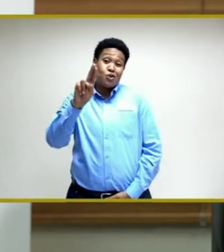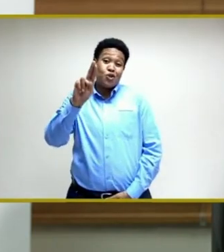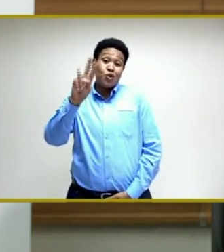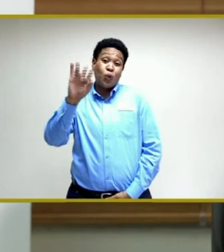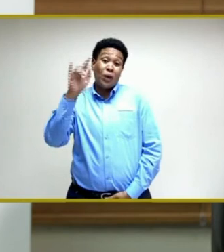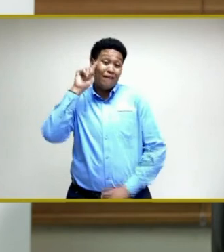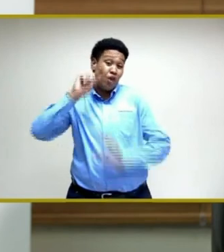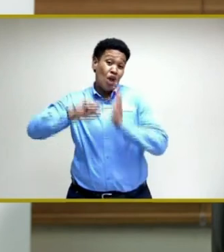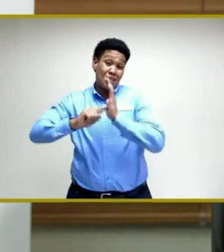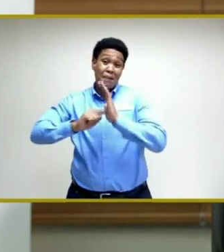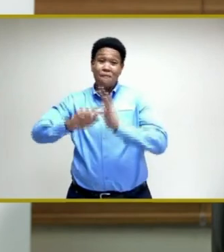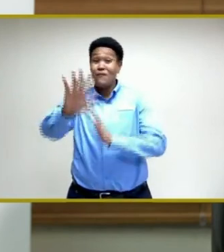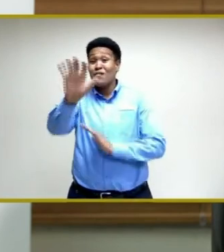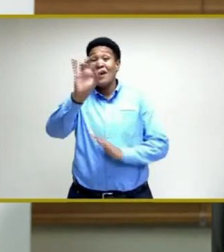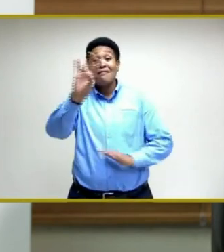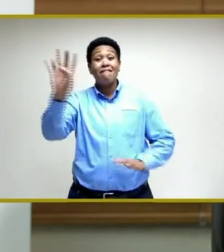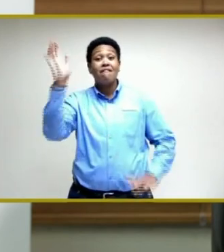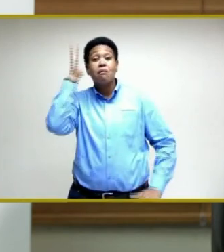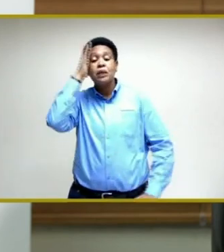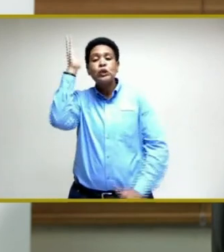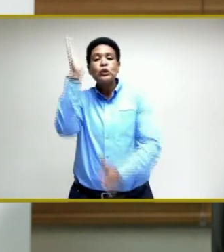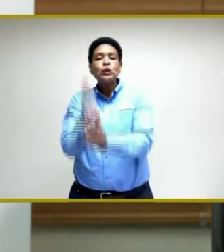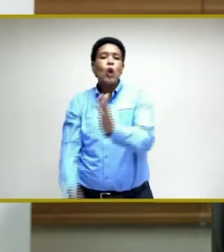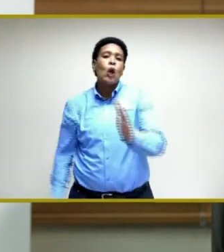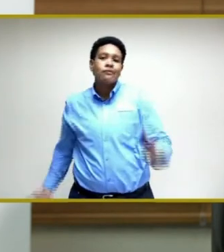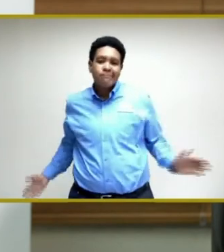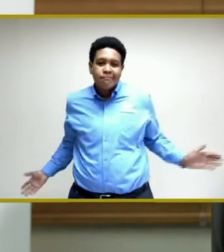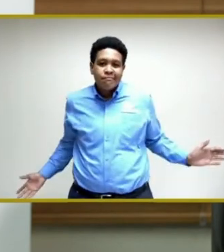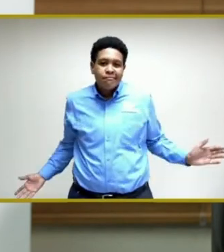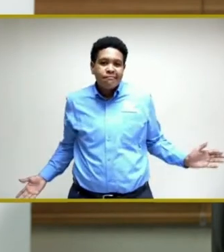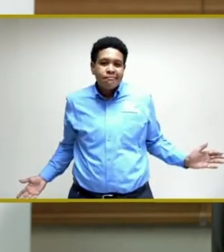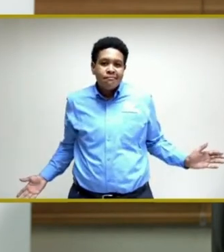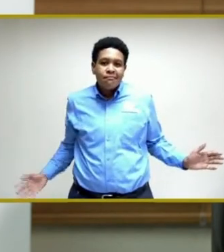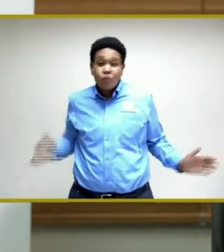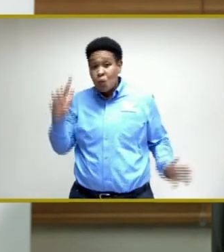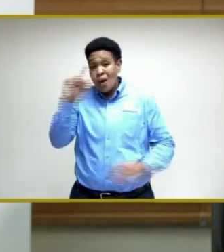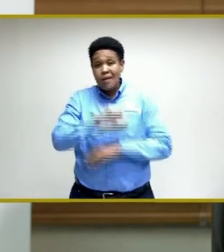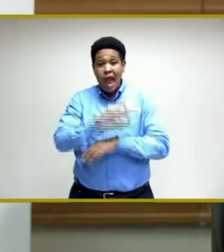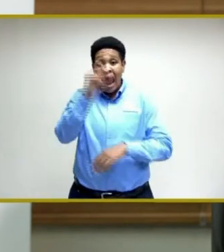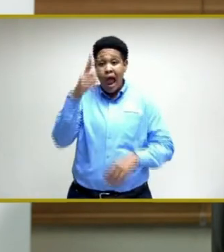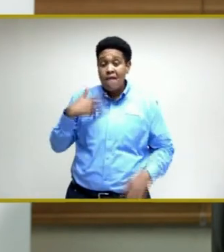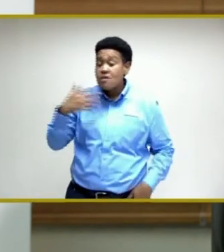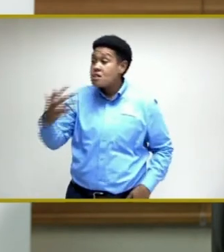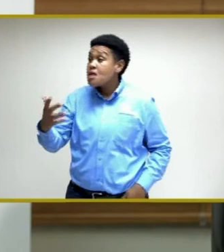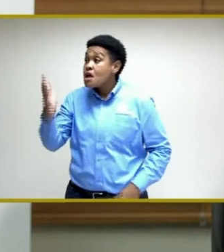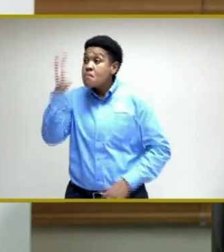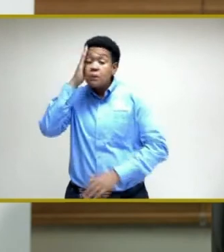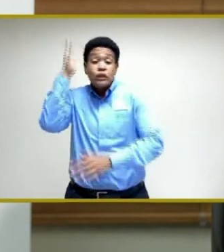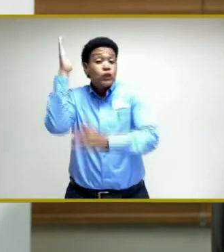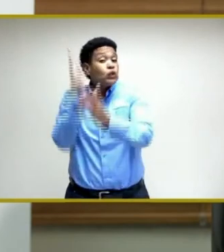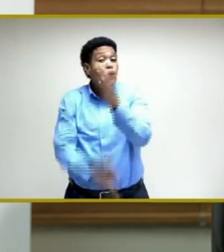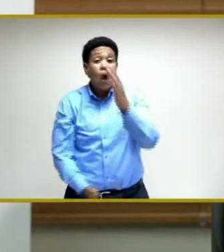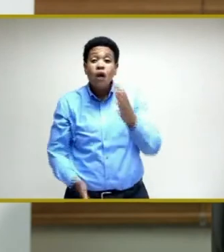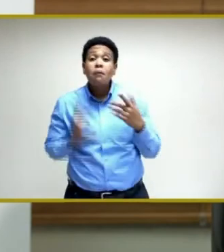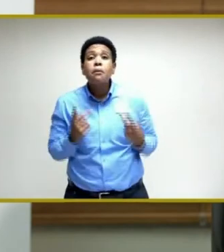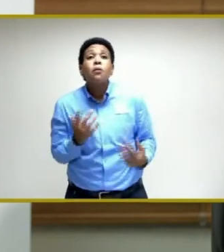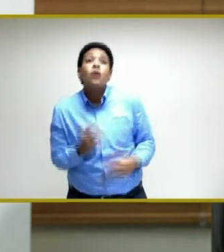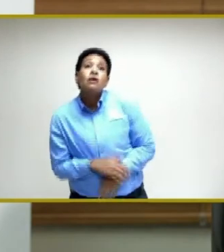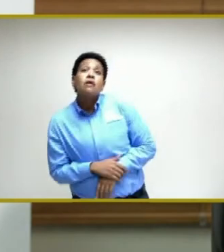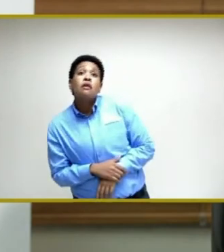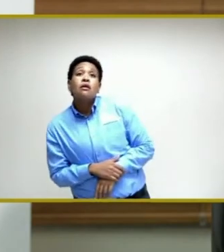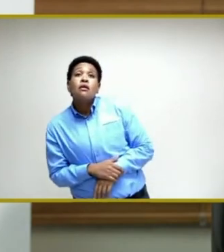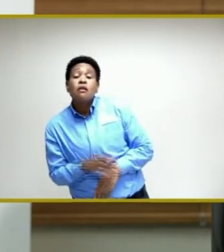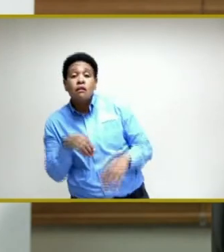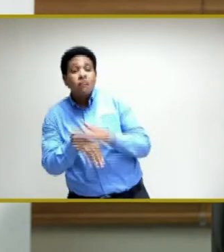beds, those beds were all taken certainly a day and a half ago when I was there and persons waiting. So it is a very